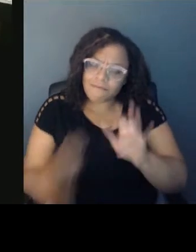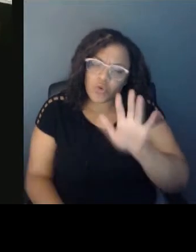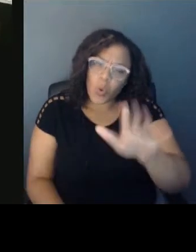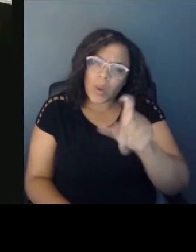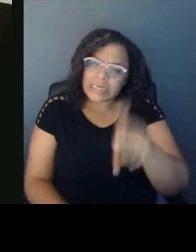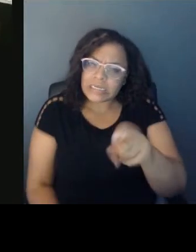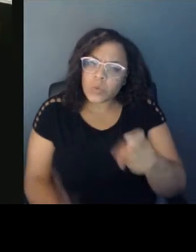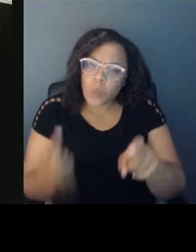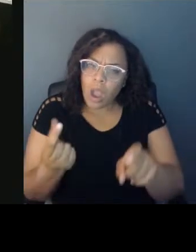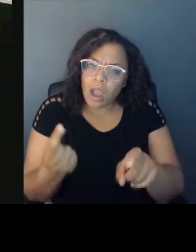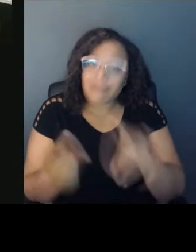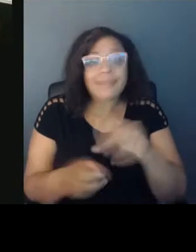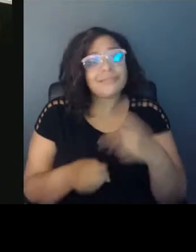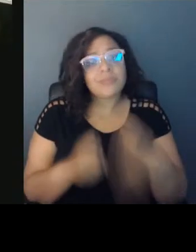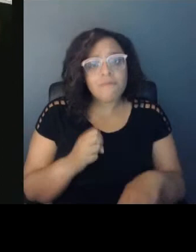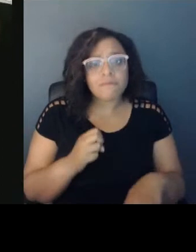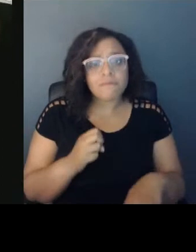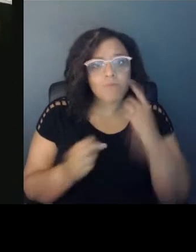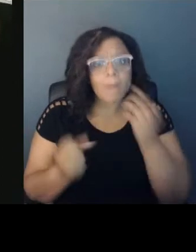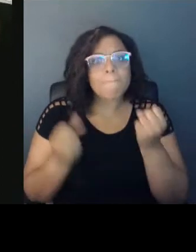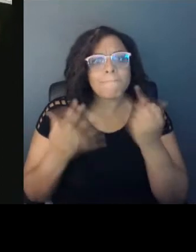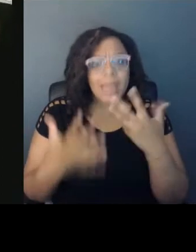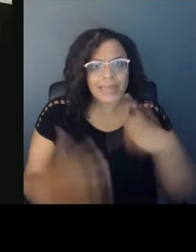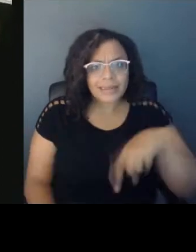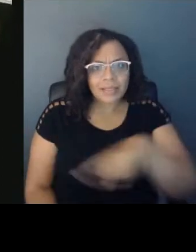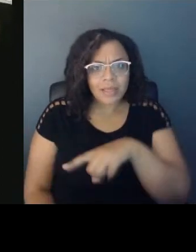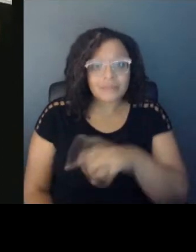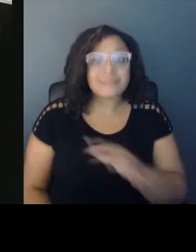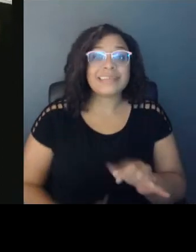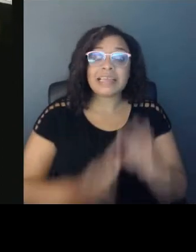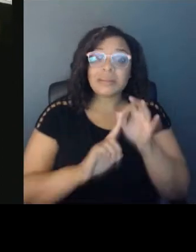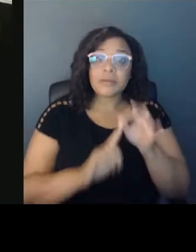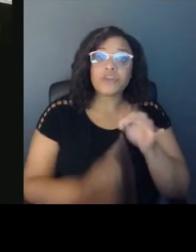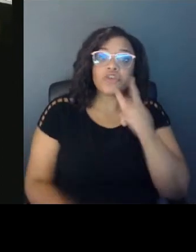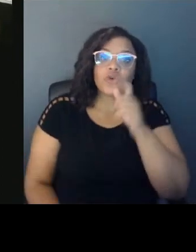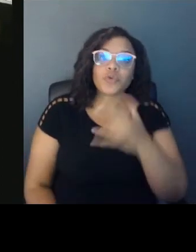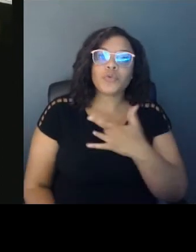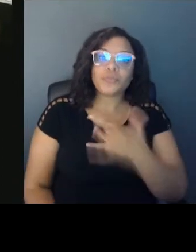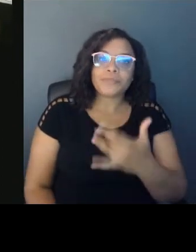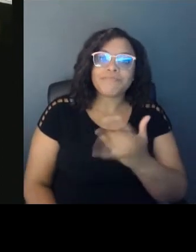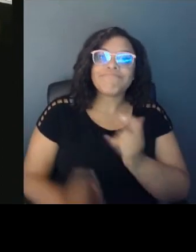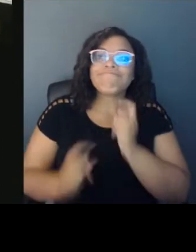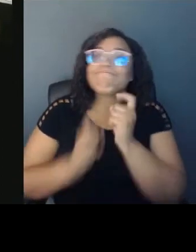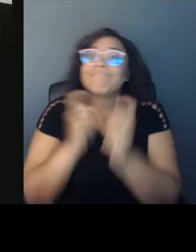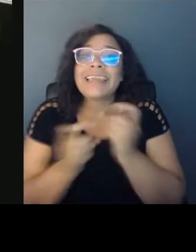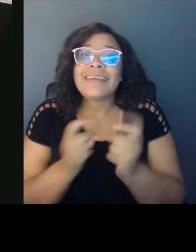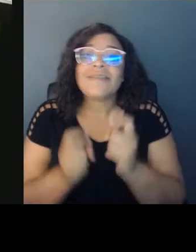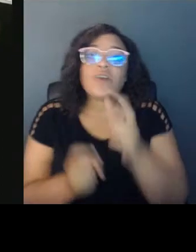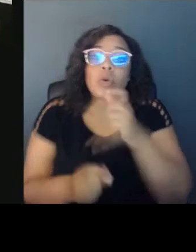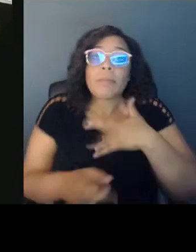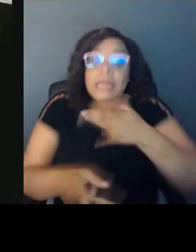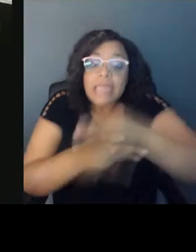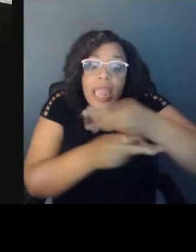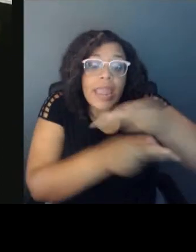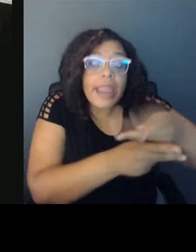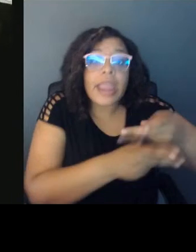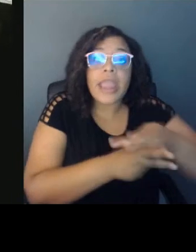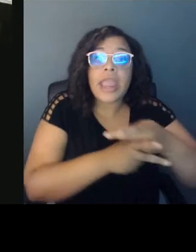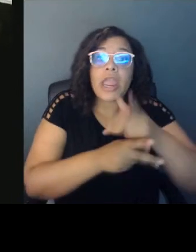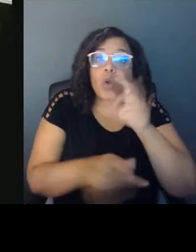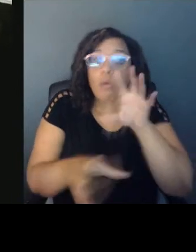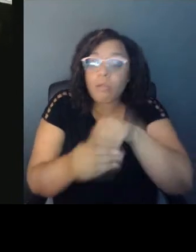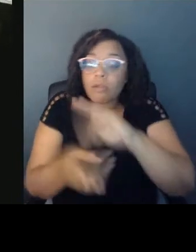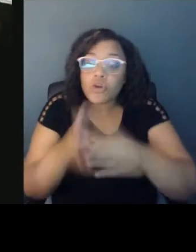many of us, especially those of us who are giving, who are care providers, service providers, who do things for your community, whether it's